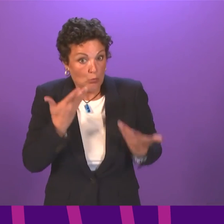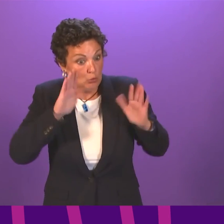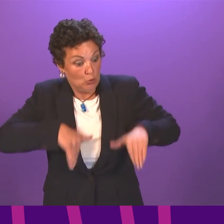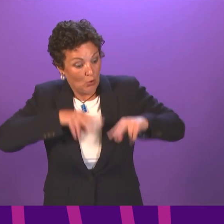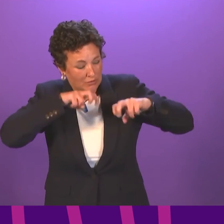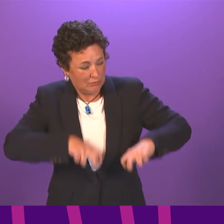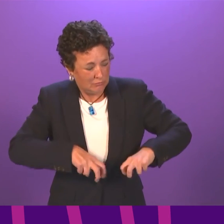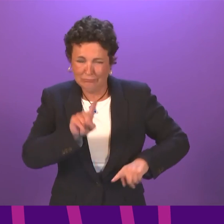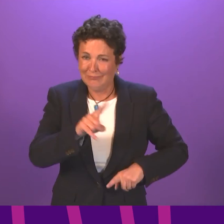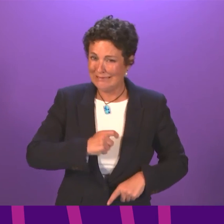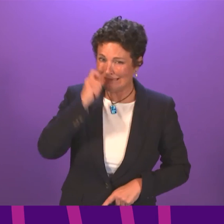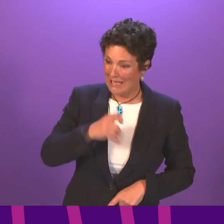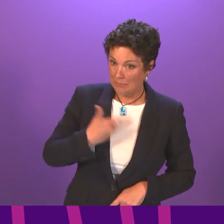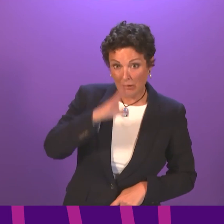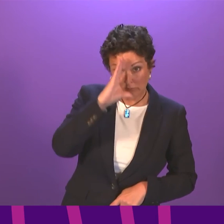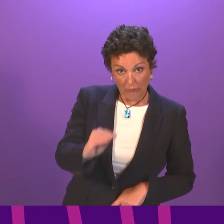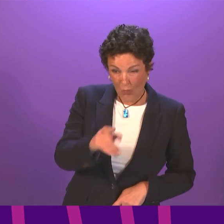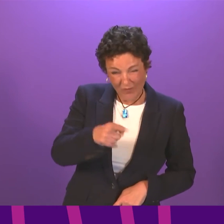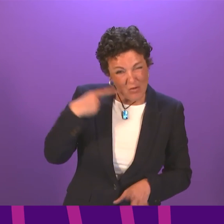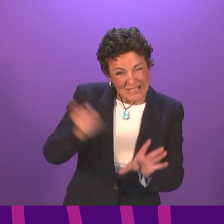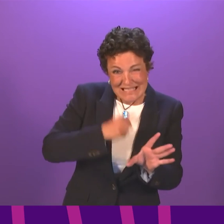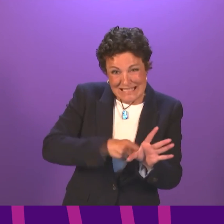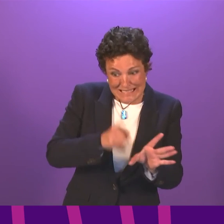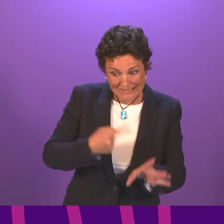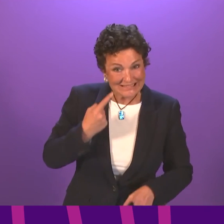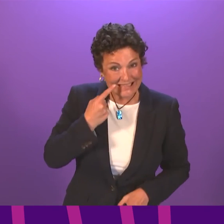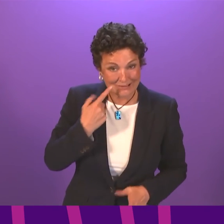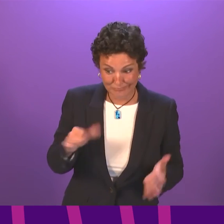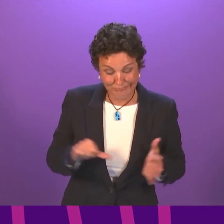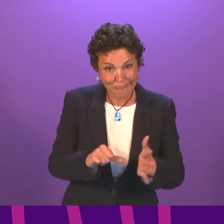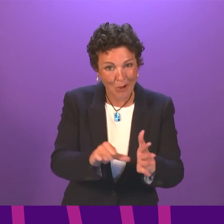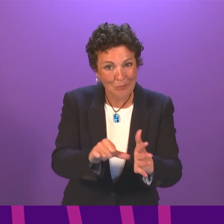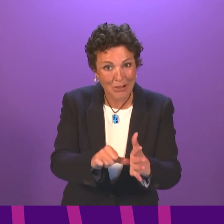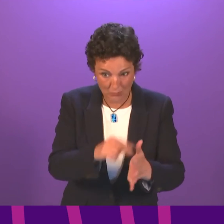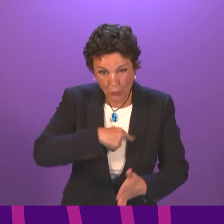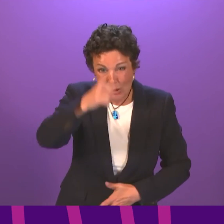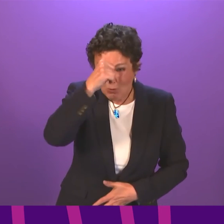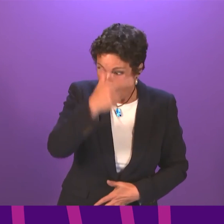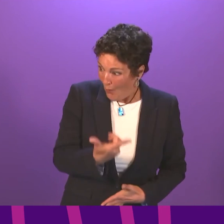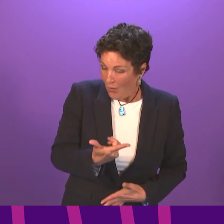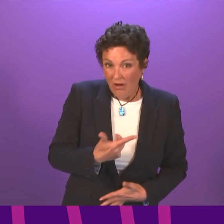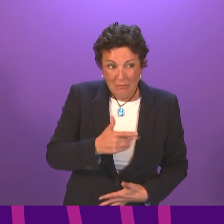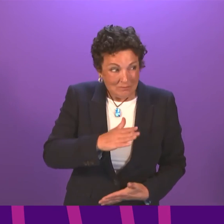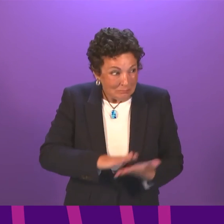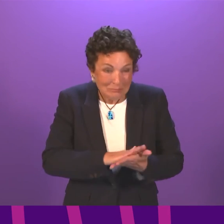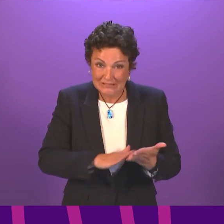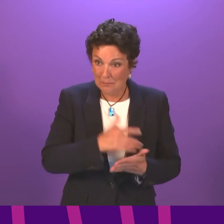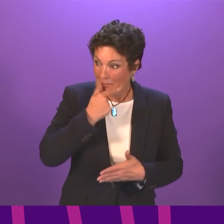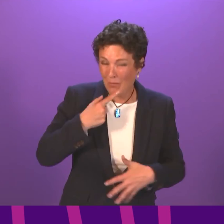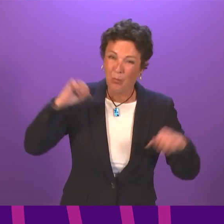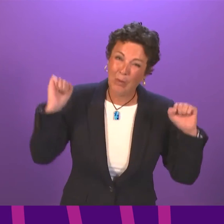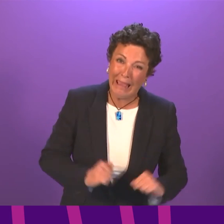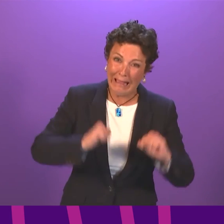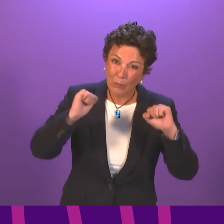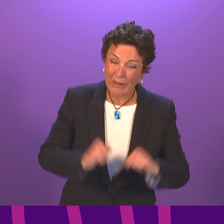care is a vital part of health and wellbeing for children, how is this acceptable? Longer and longer waits for NHS treatment